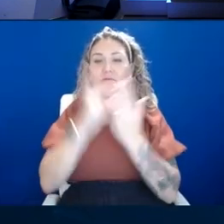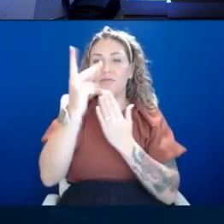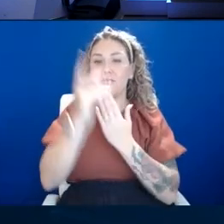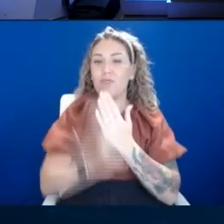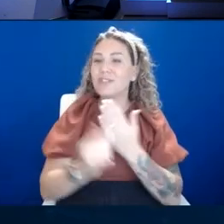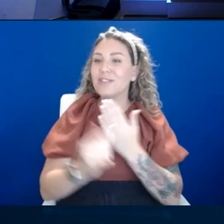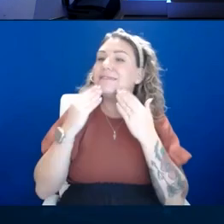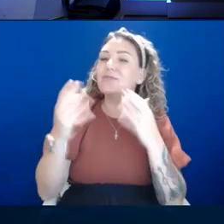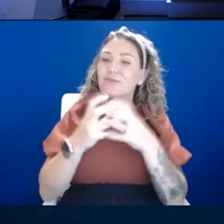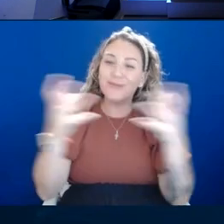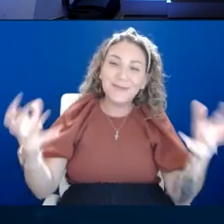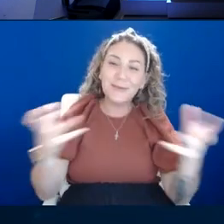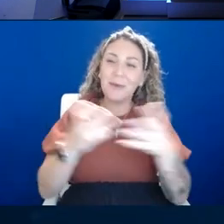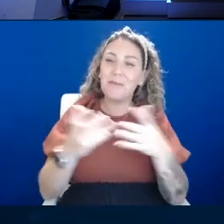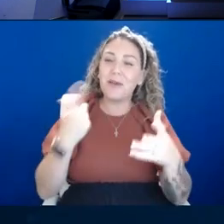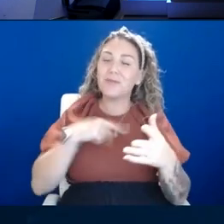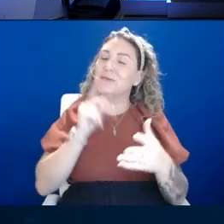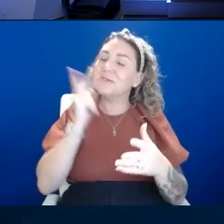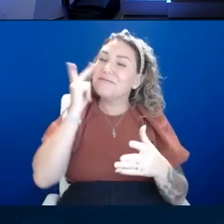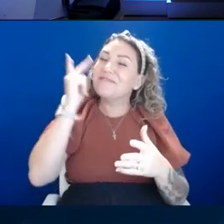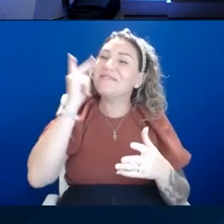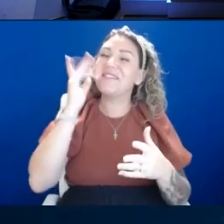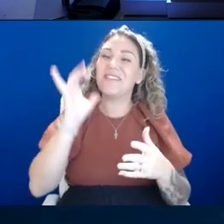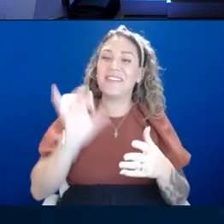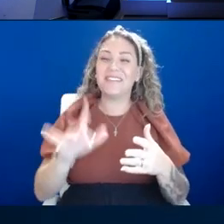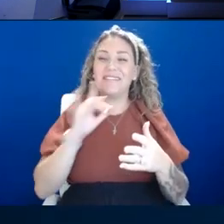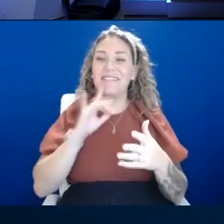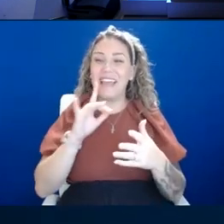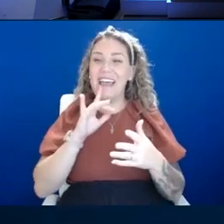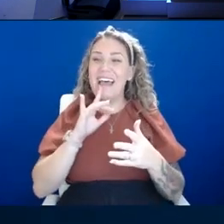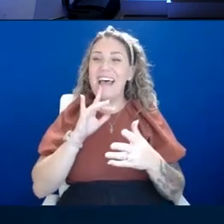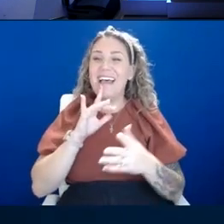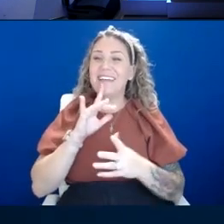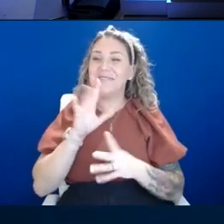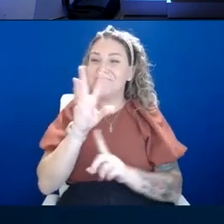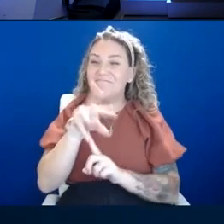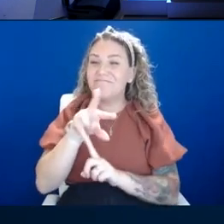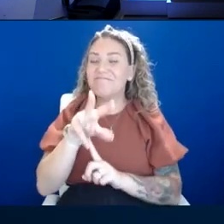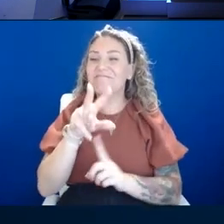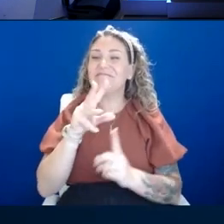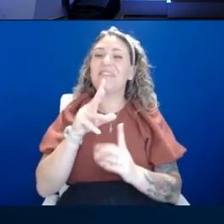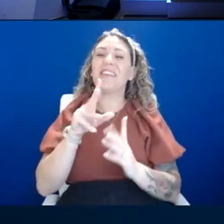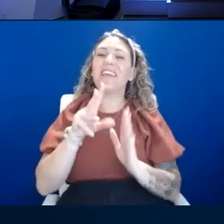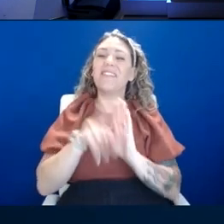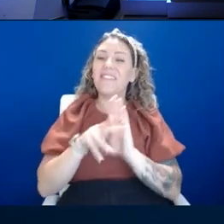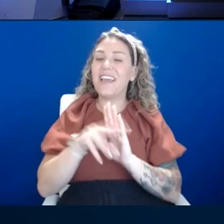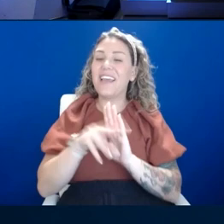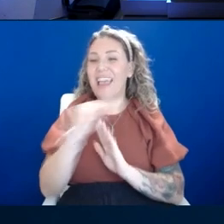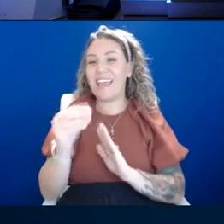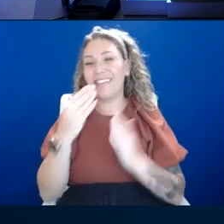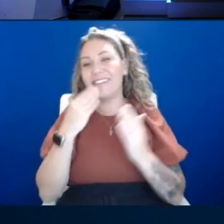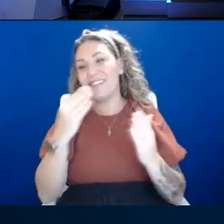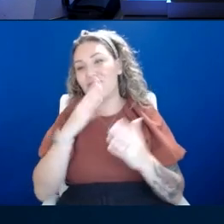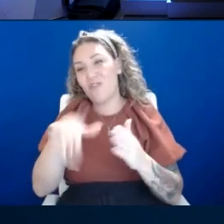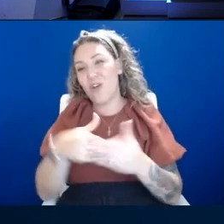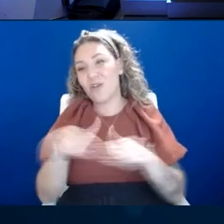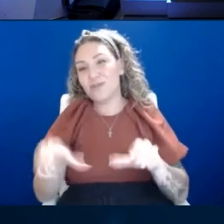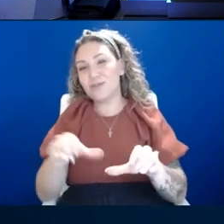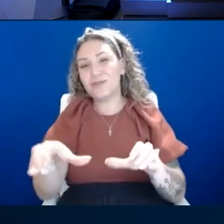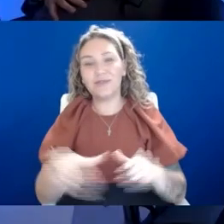this documentary and this series, and we appreciate all the work you're doing. Oh, thank you. Thank you. I appreciate the time. Dr.